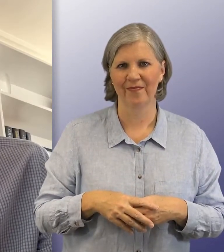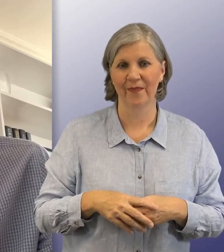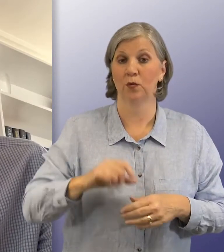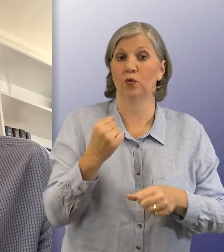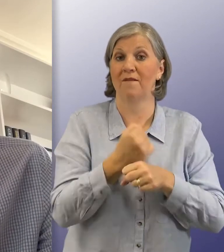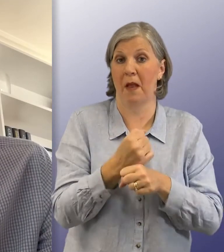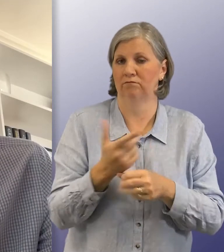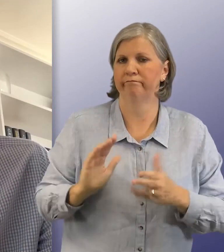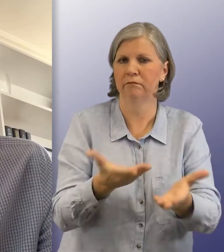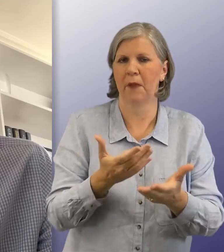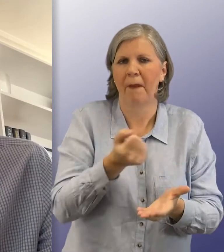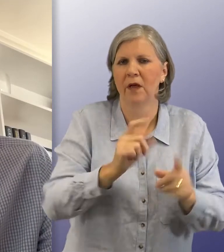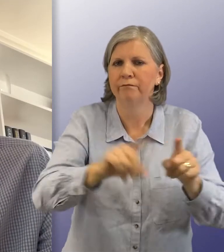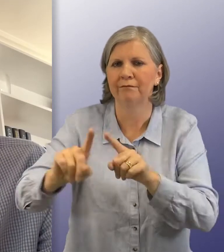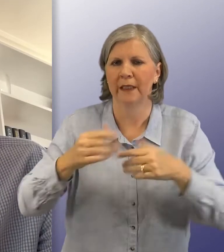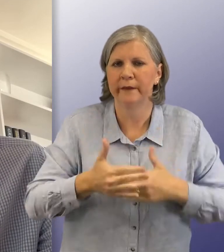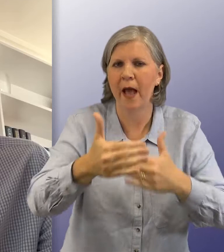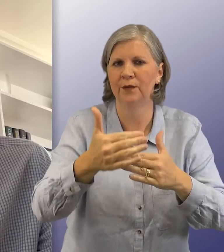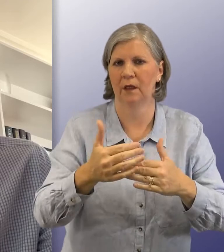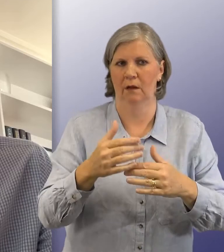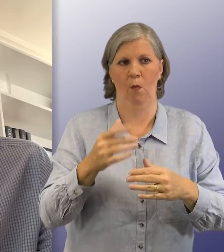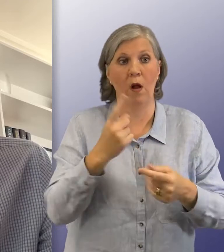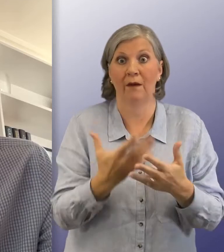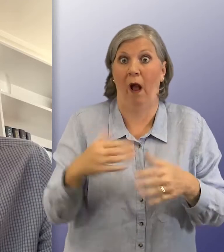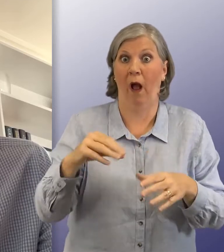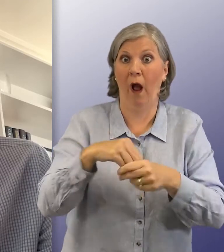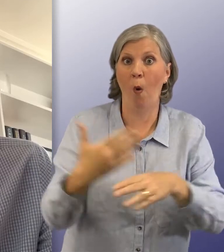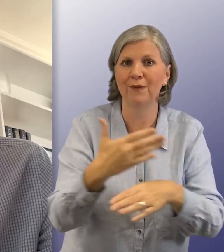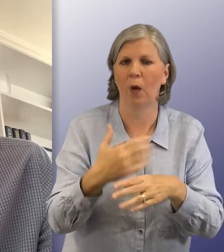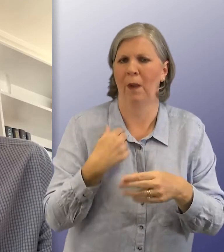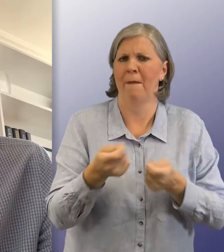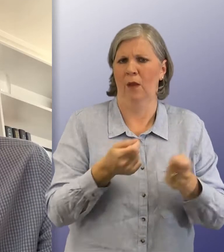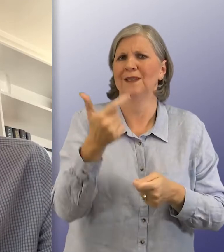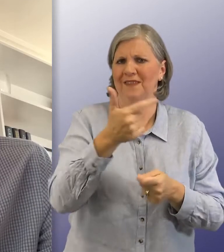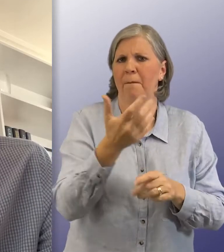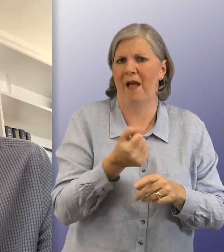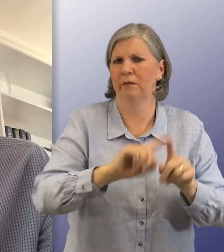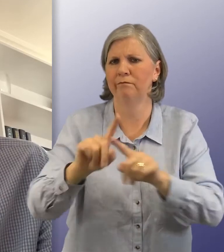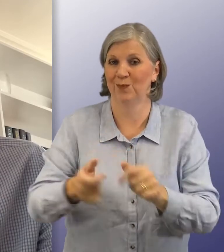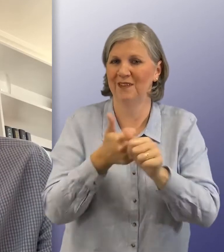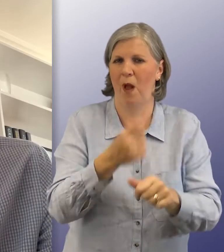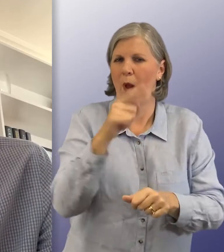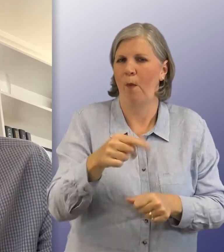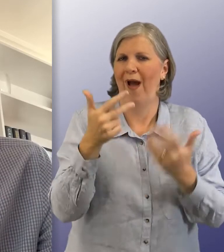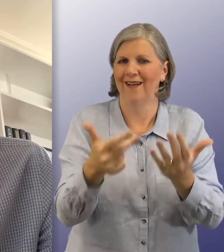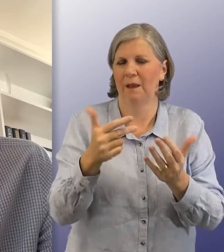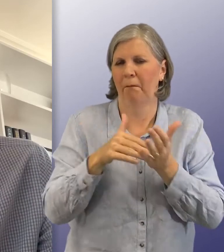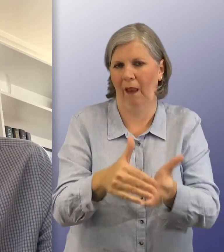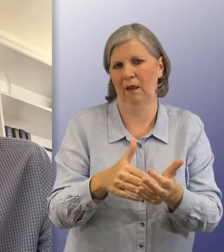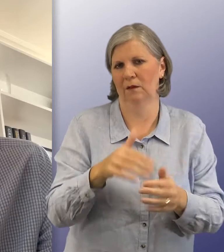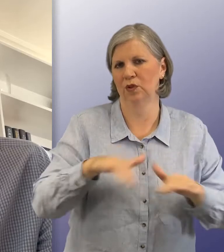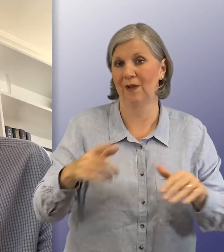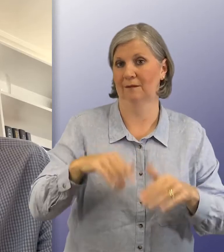The Scottish Government is introducing benefits in stages but once fully operational we will manage 17 benefits supporting